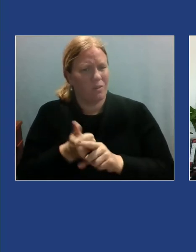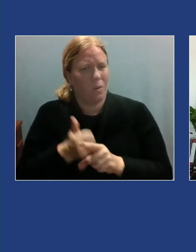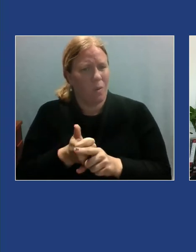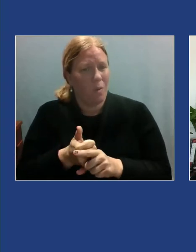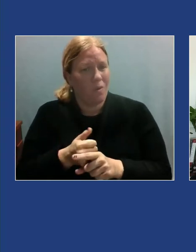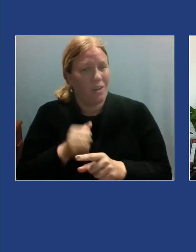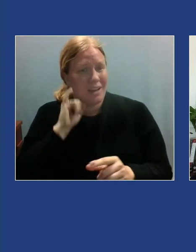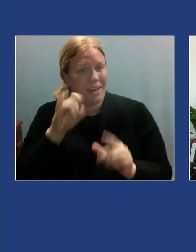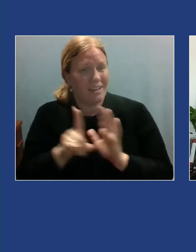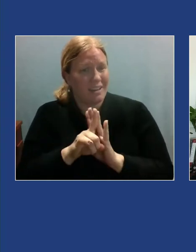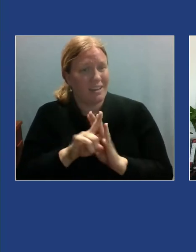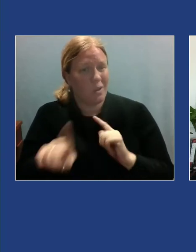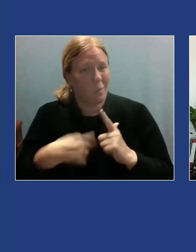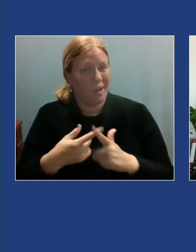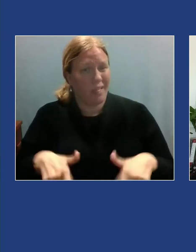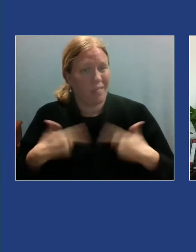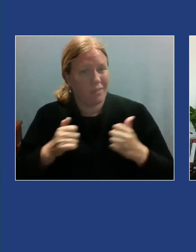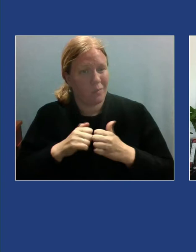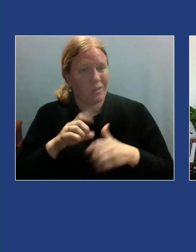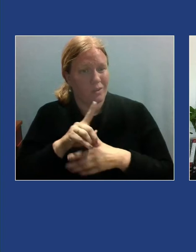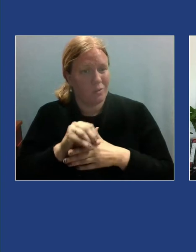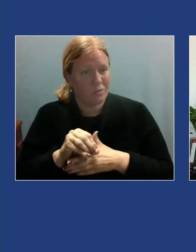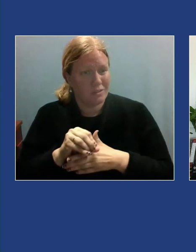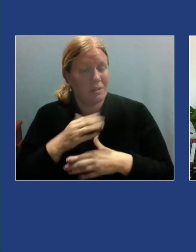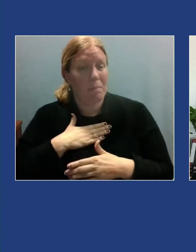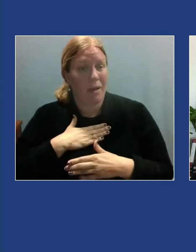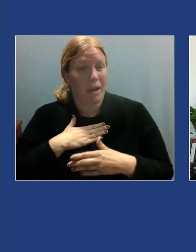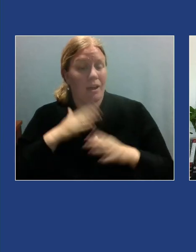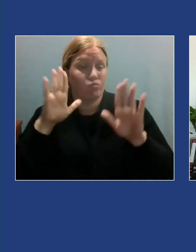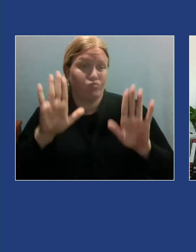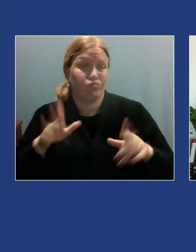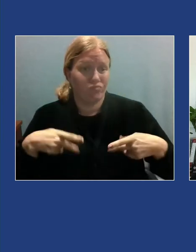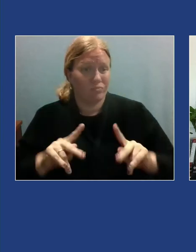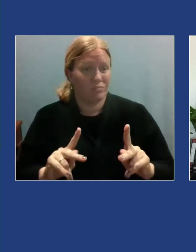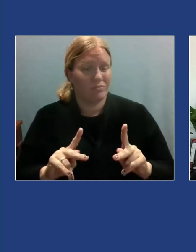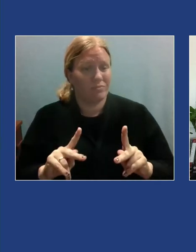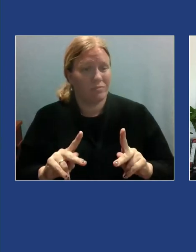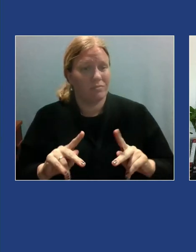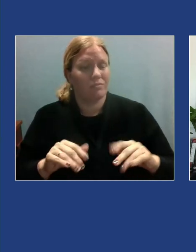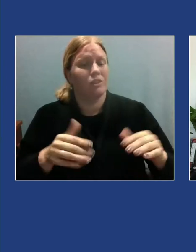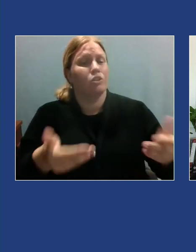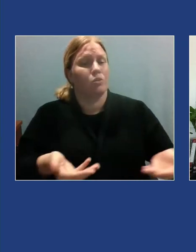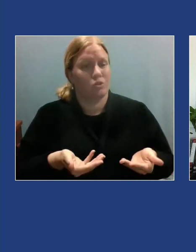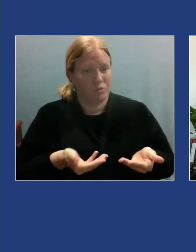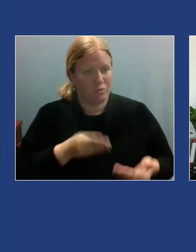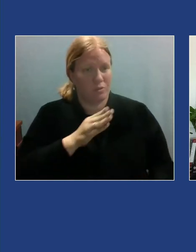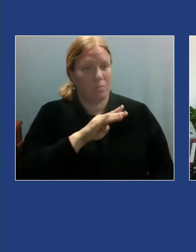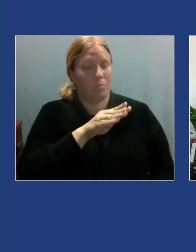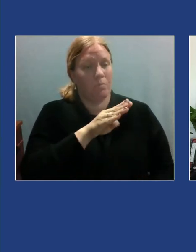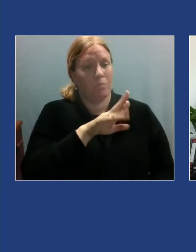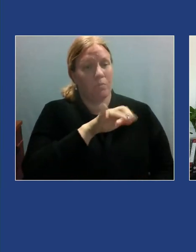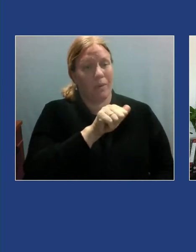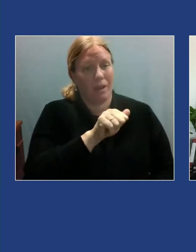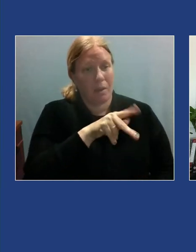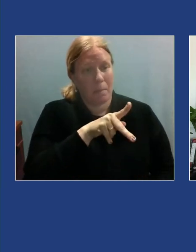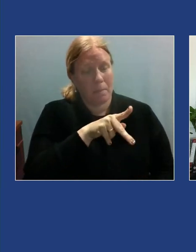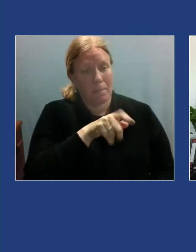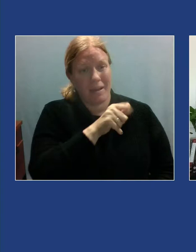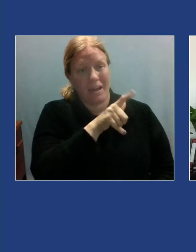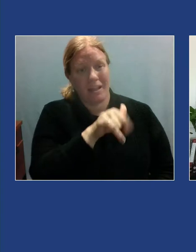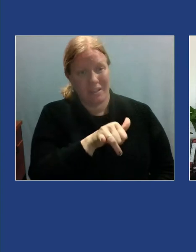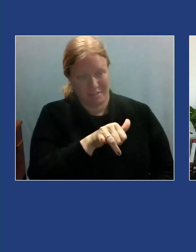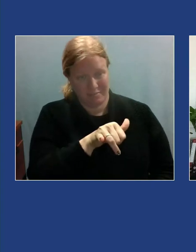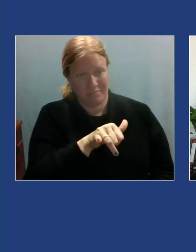living with a disorder, it is my great privilege to introduce Bria Paley. Bria has a multitude of